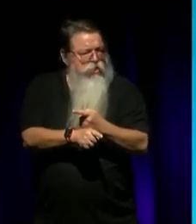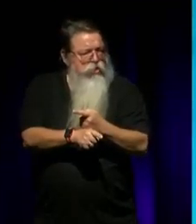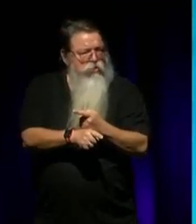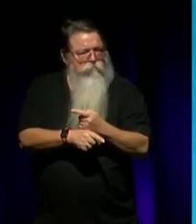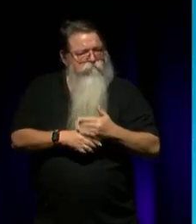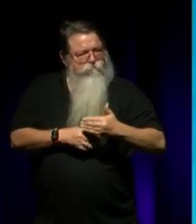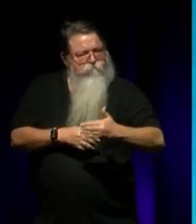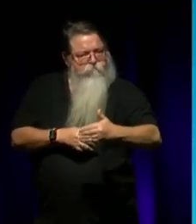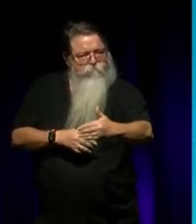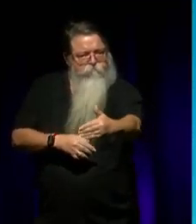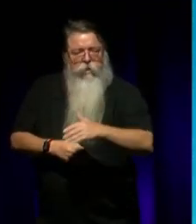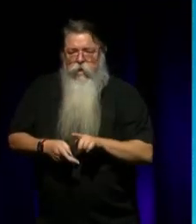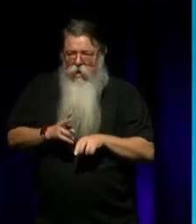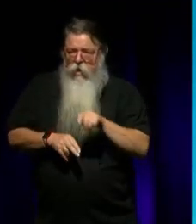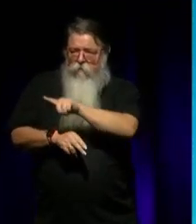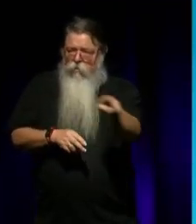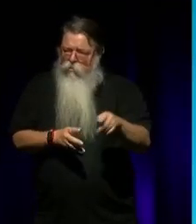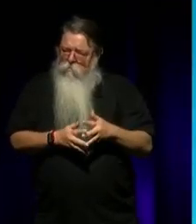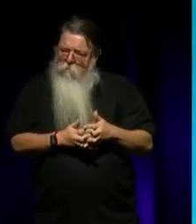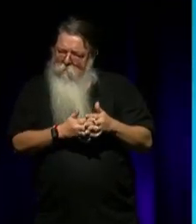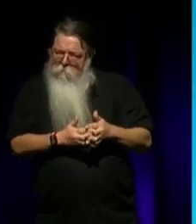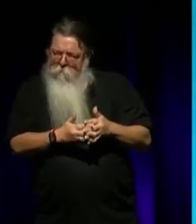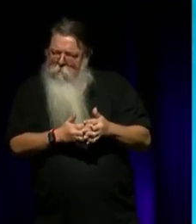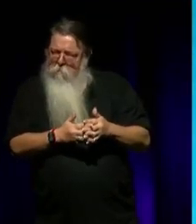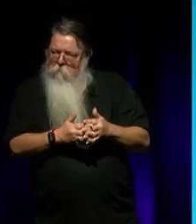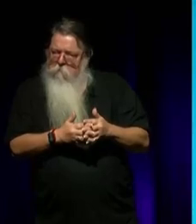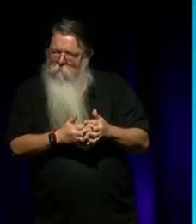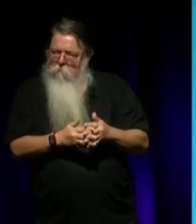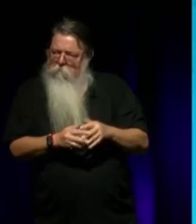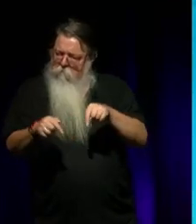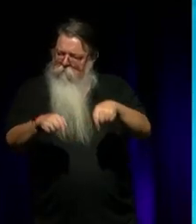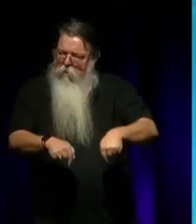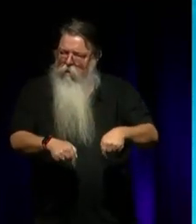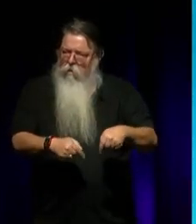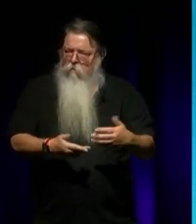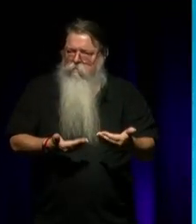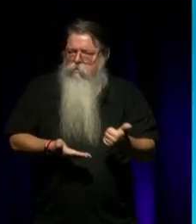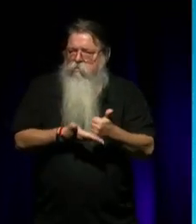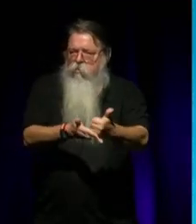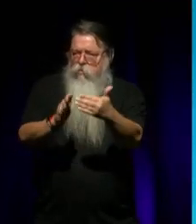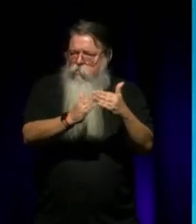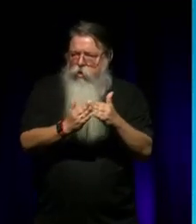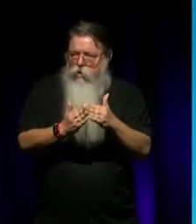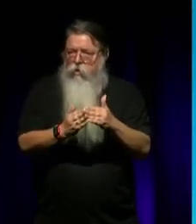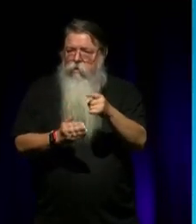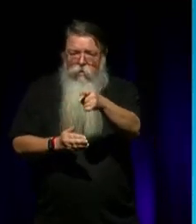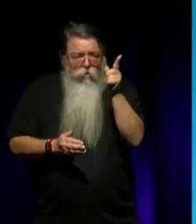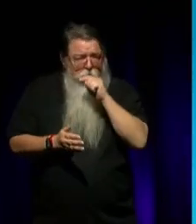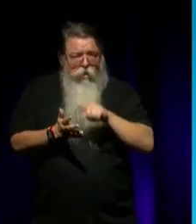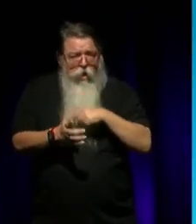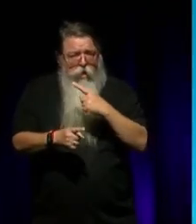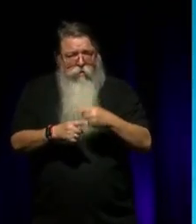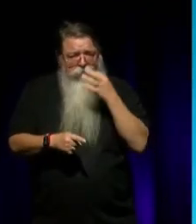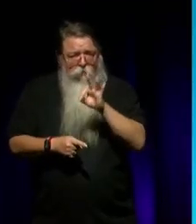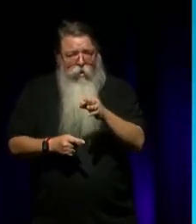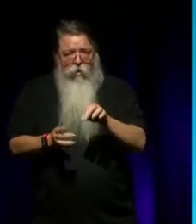value what this brings to the community, please consider making a tax-deductible donation to the Queensland Library Foundation to inspire more possibilities